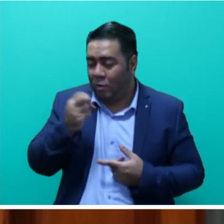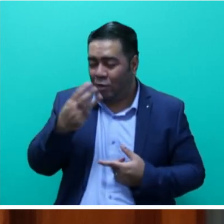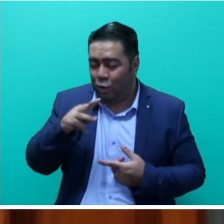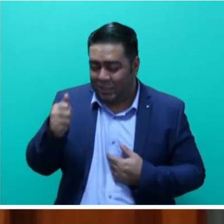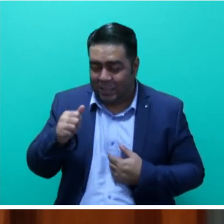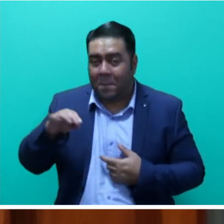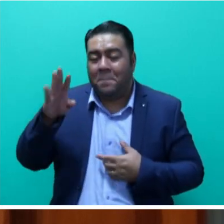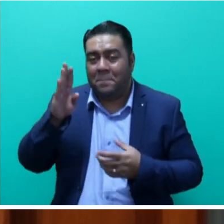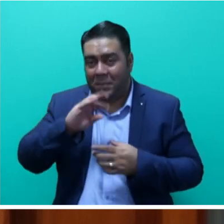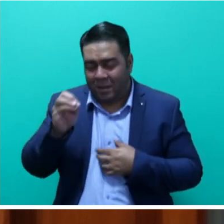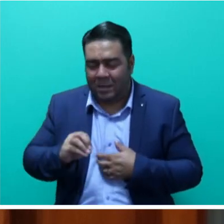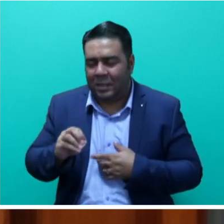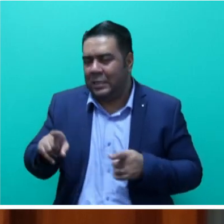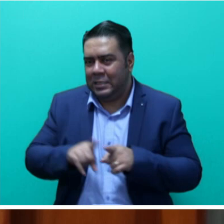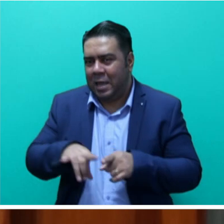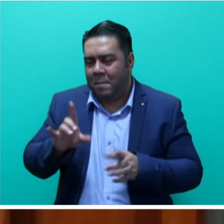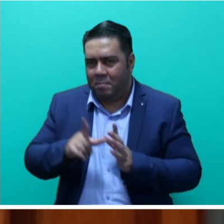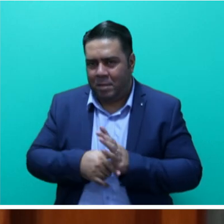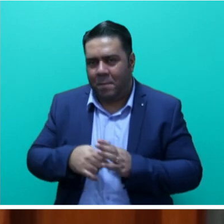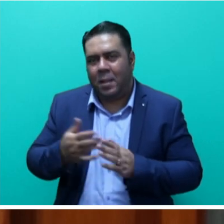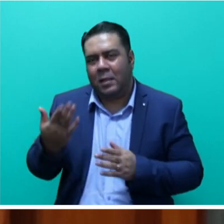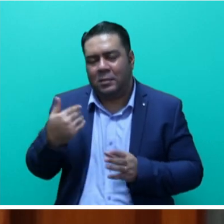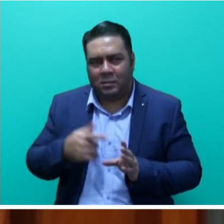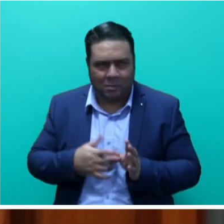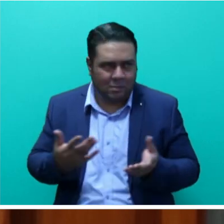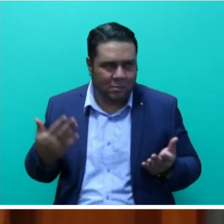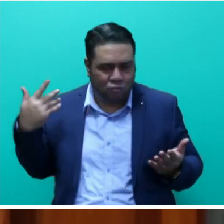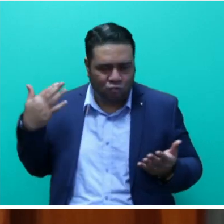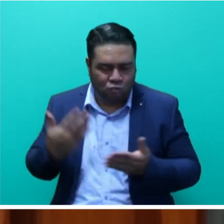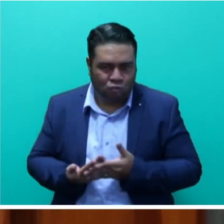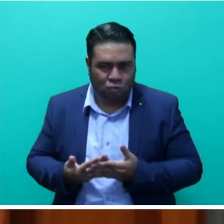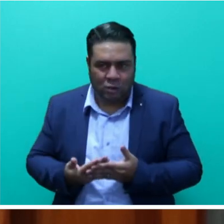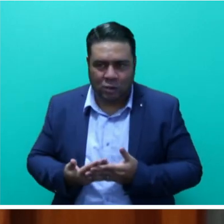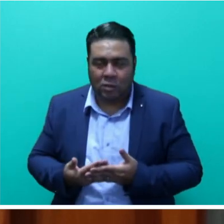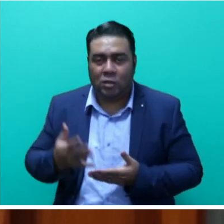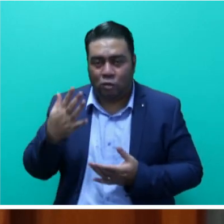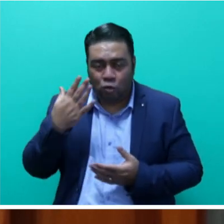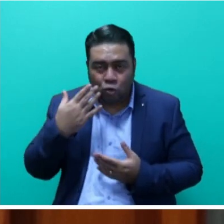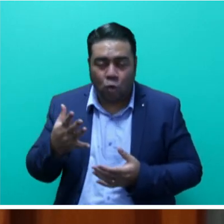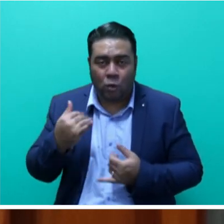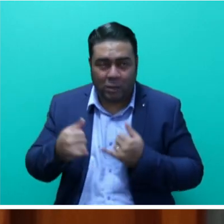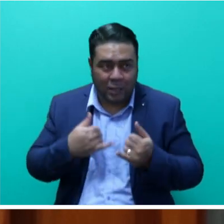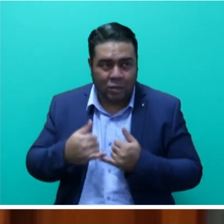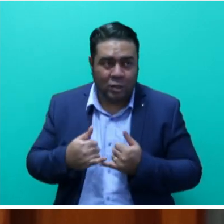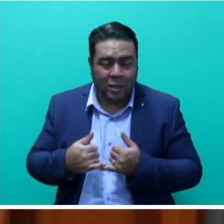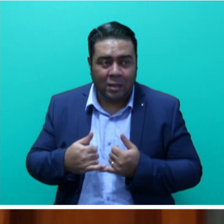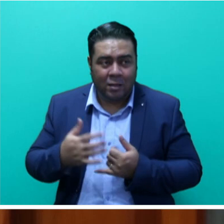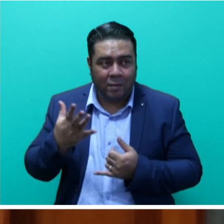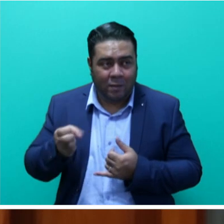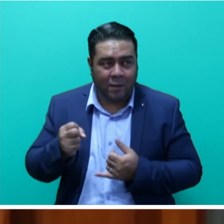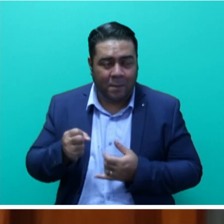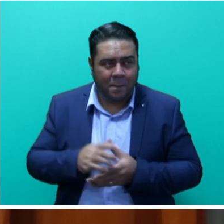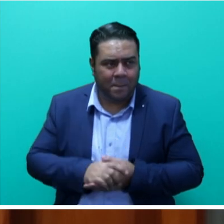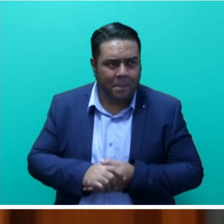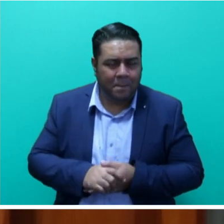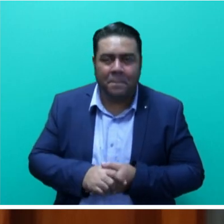over the same period as well. These stats were used to demonstrate internationally that the cooperative movement is